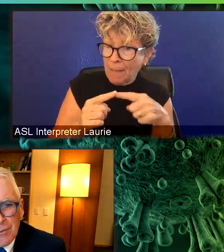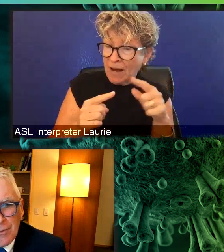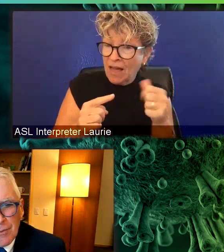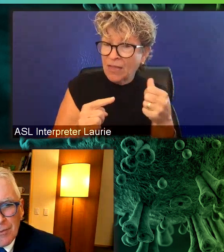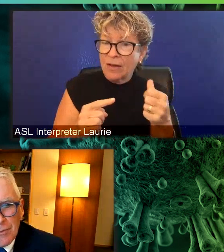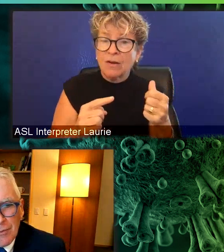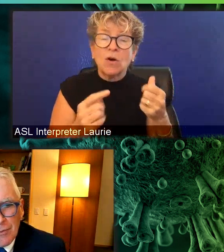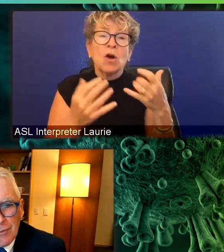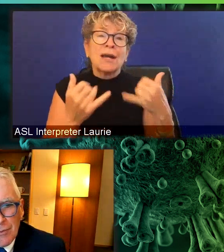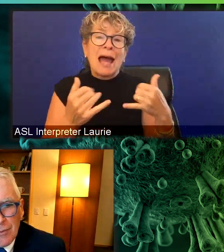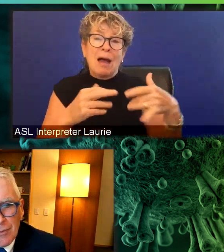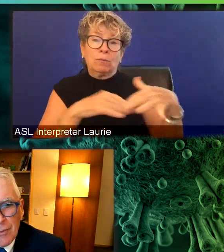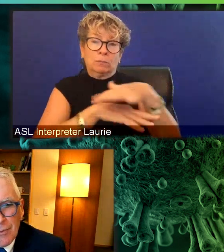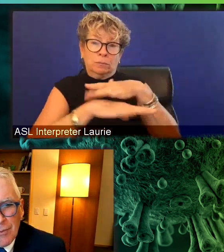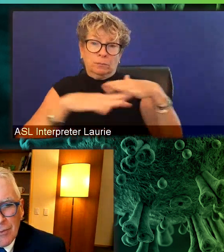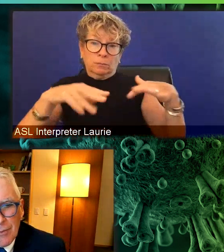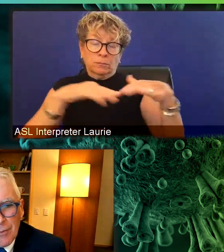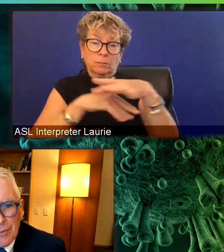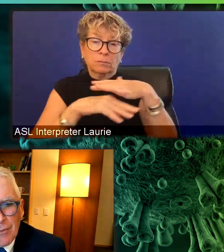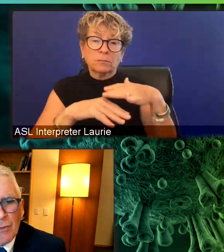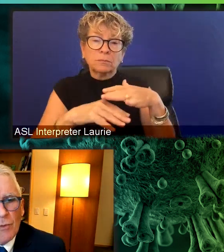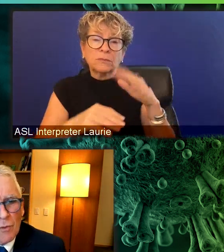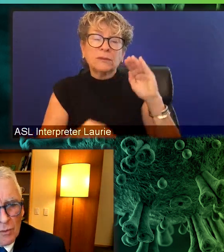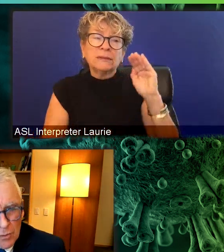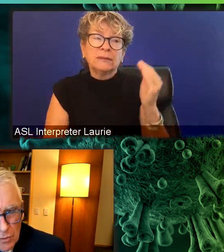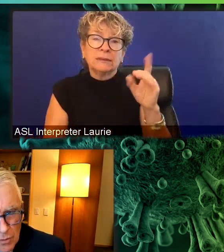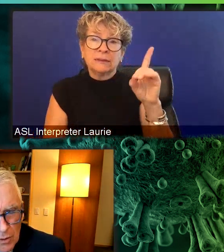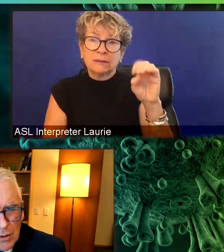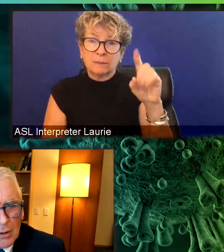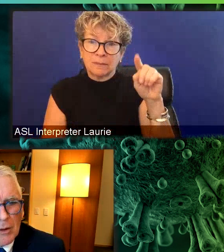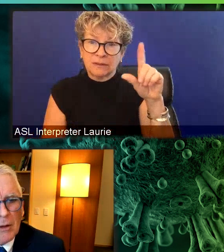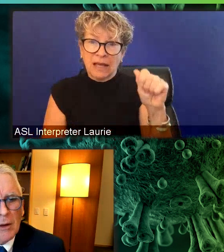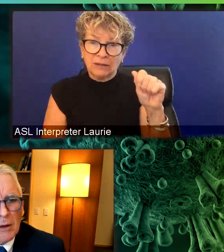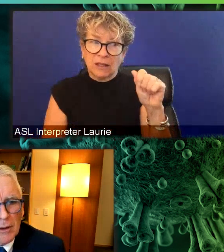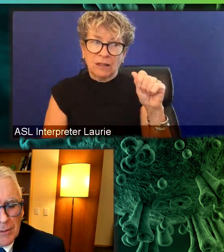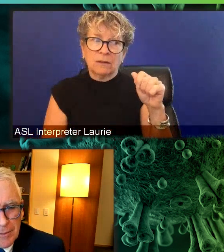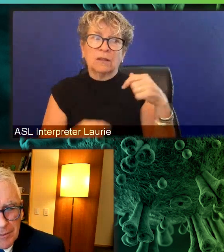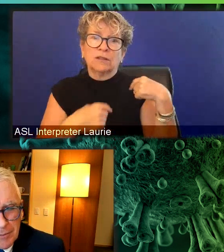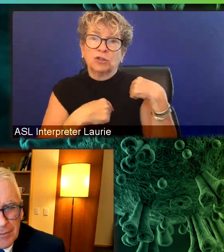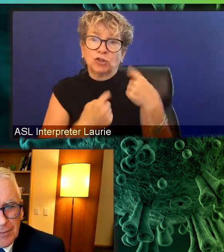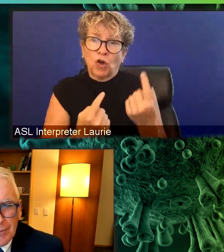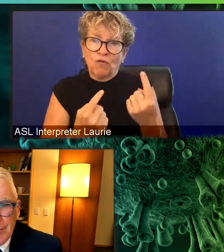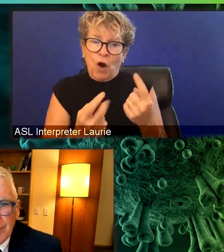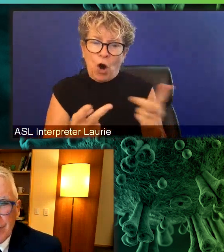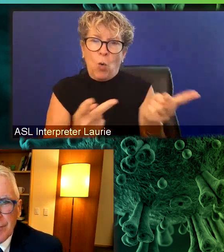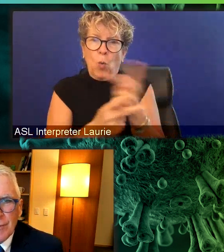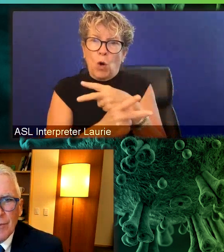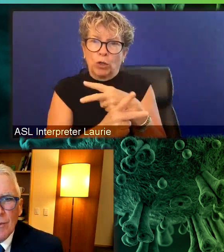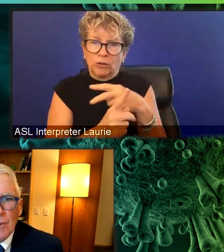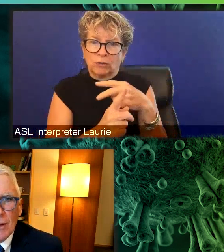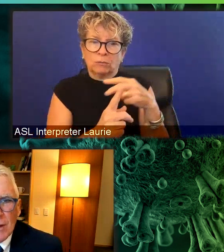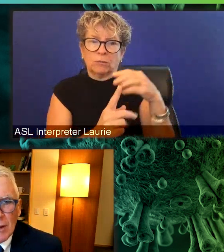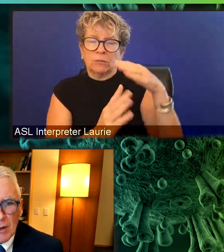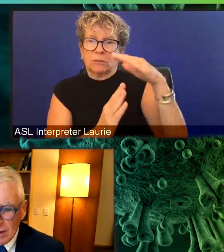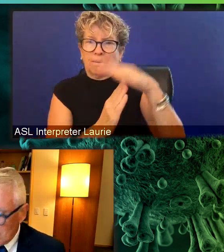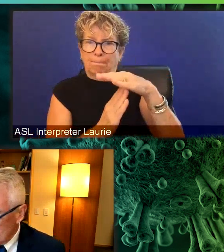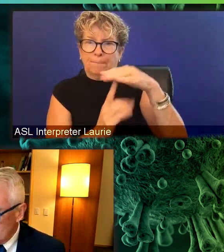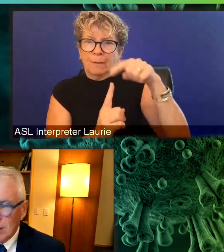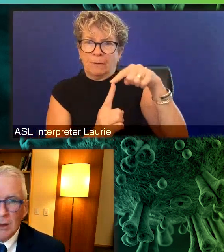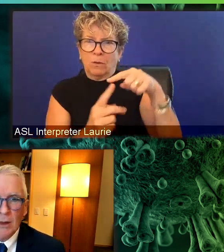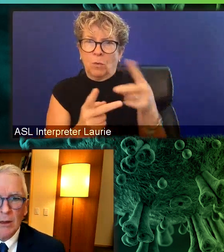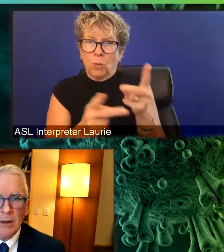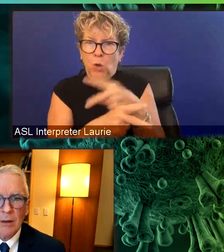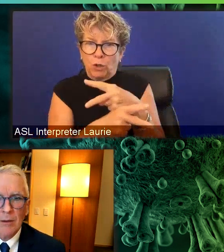circulating, Delta looks like the worst or the, the worst thing. Um, you can kind of gauge that basically by